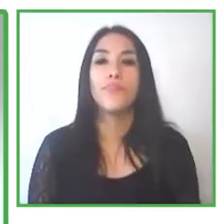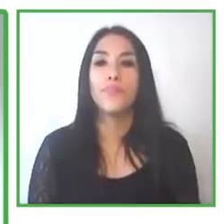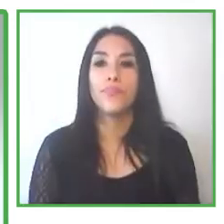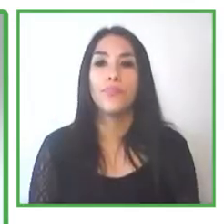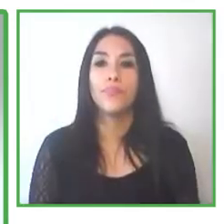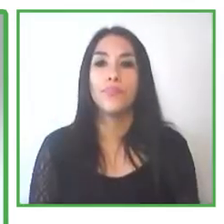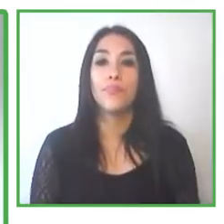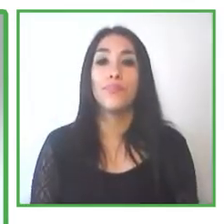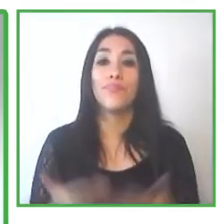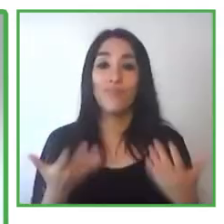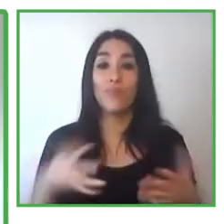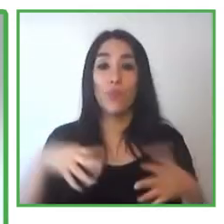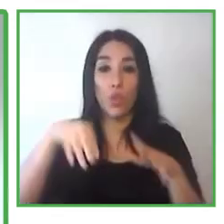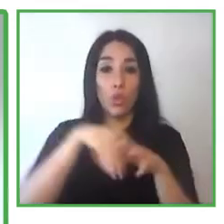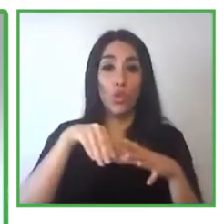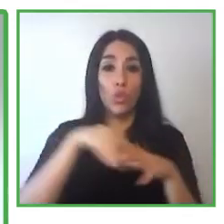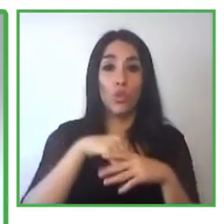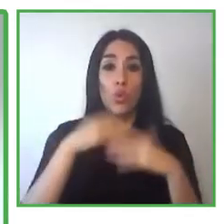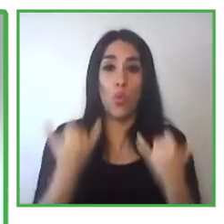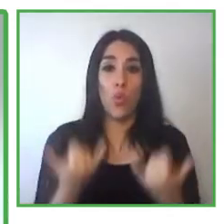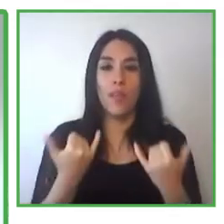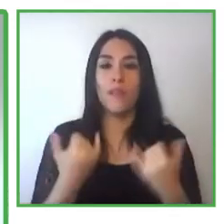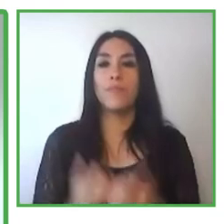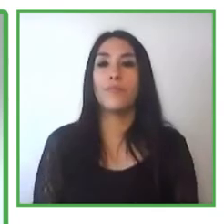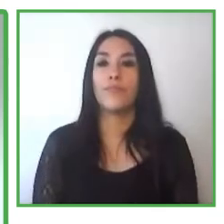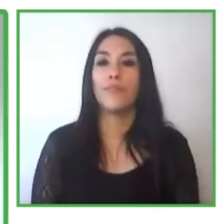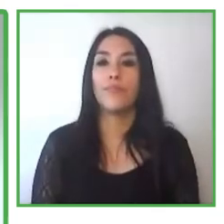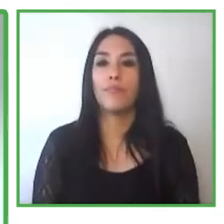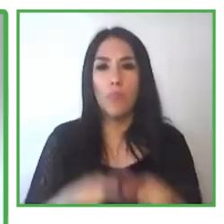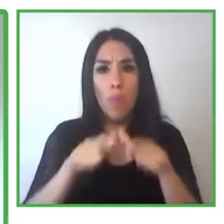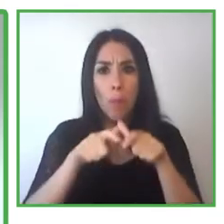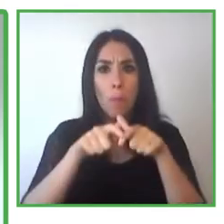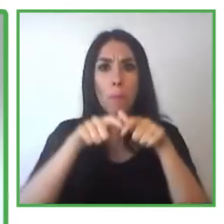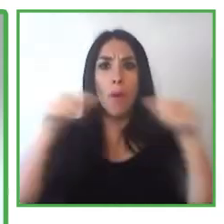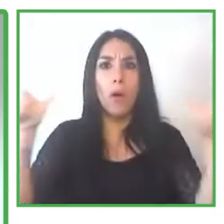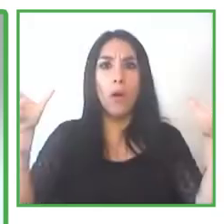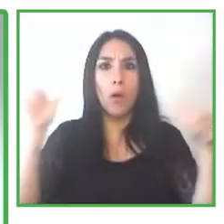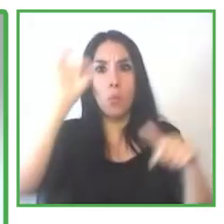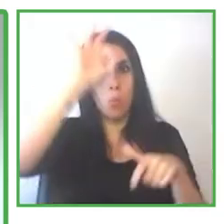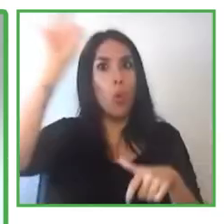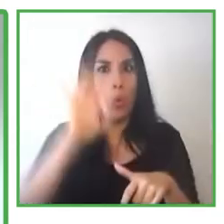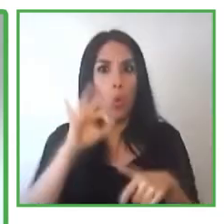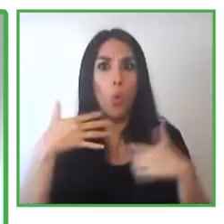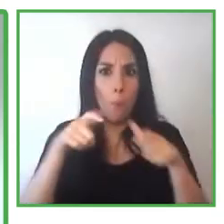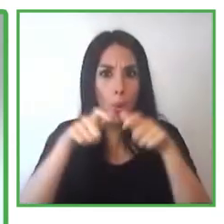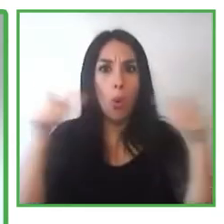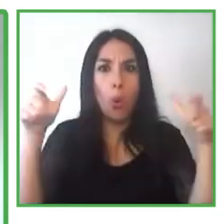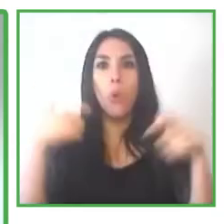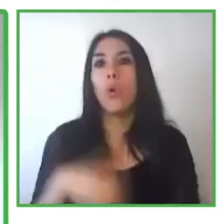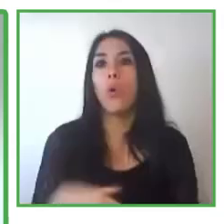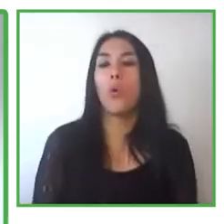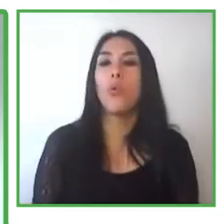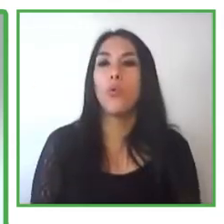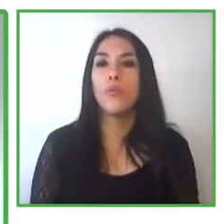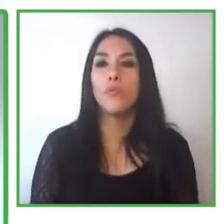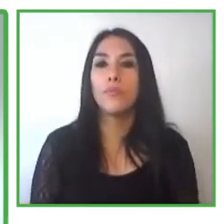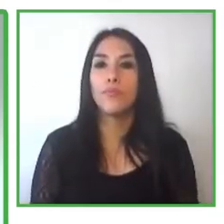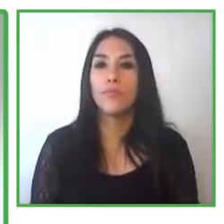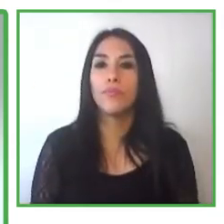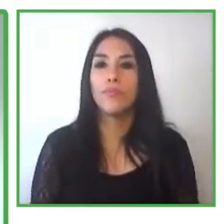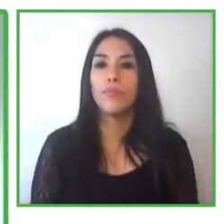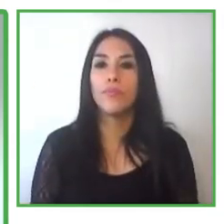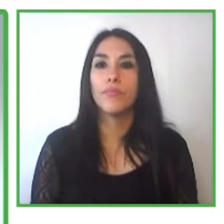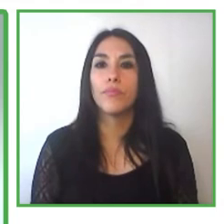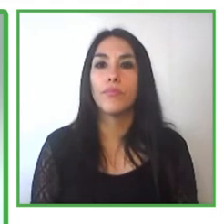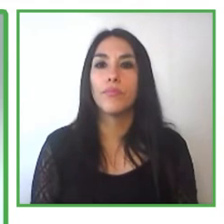the main inclusion, the many people's accessibility in the labor market is very important, but